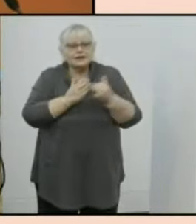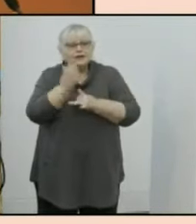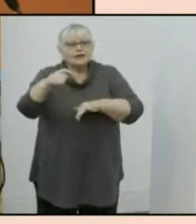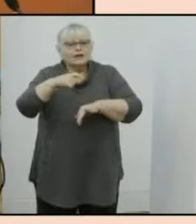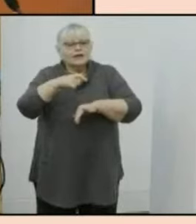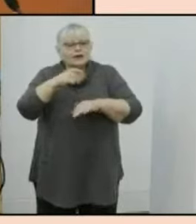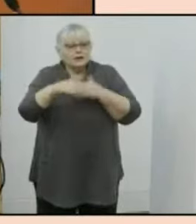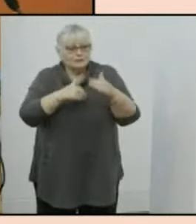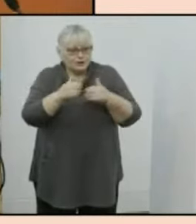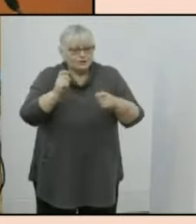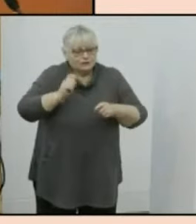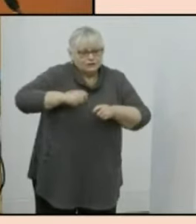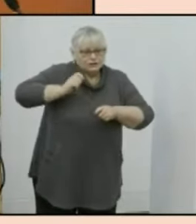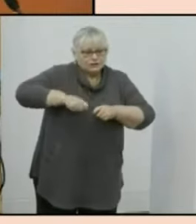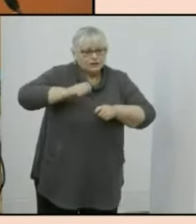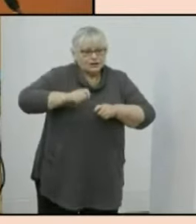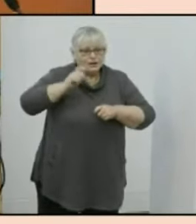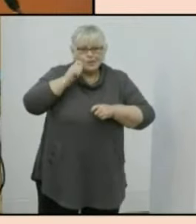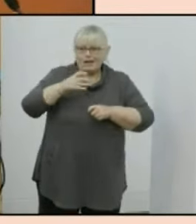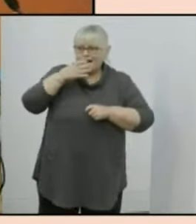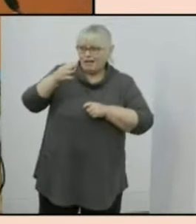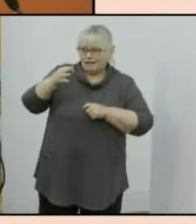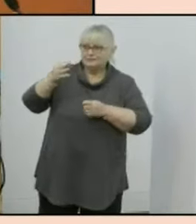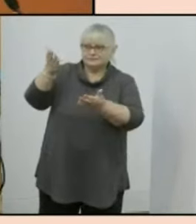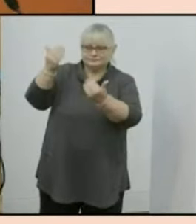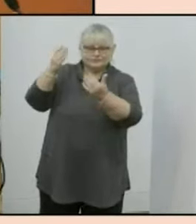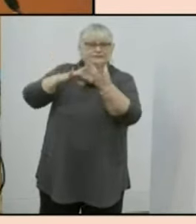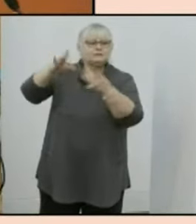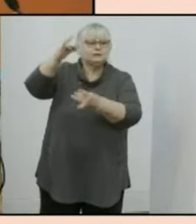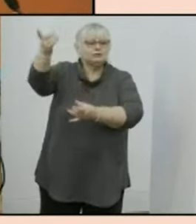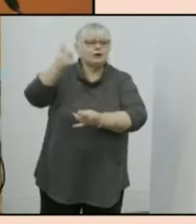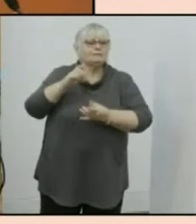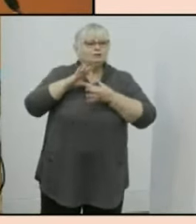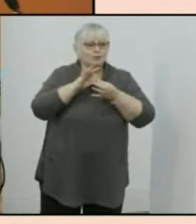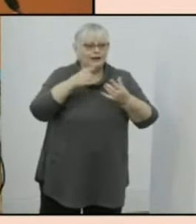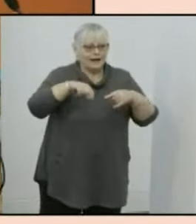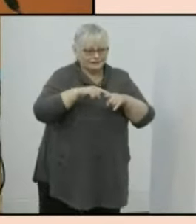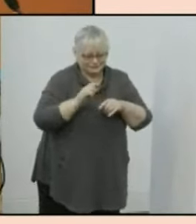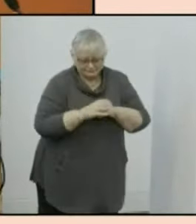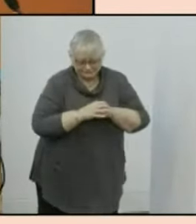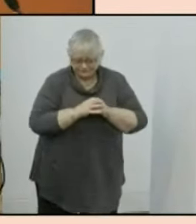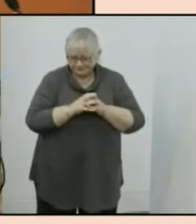that process um i'll be calling for them to come and join us here we go